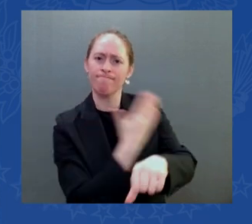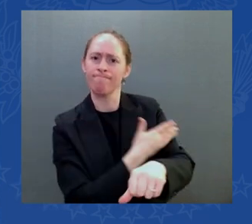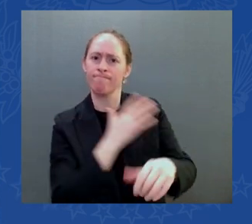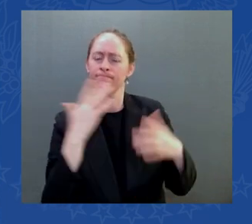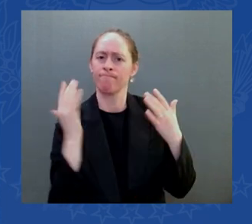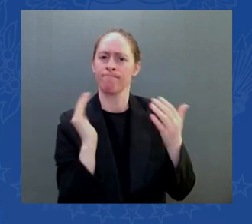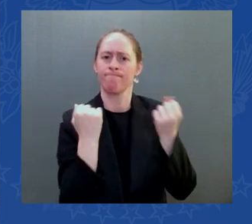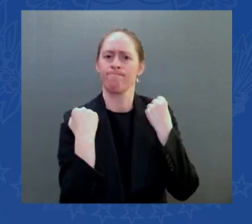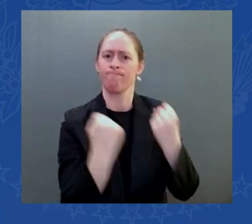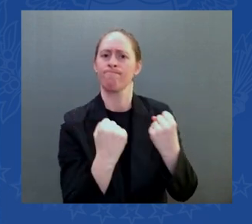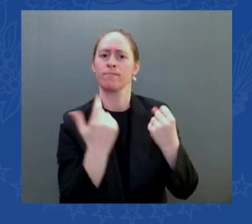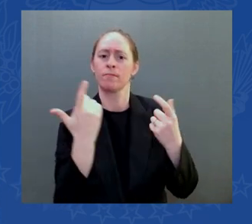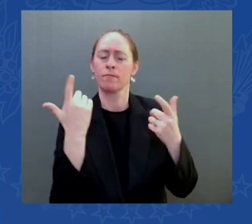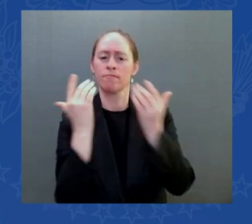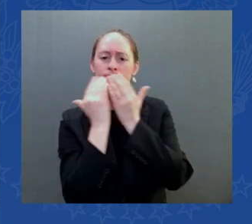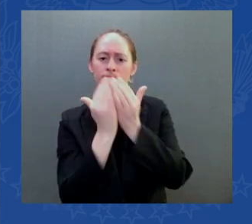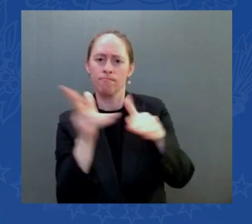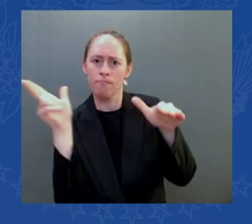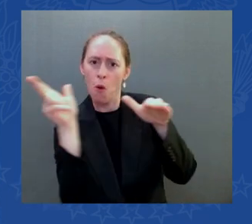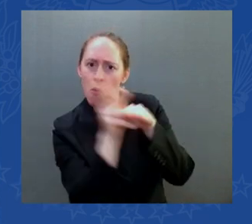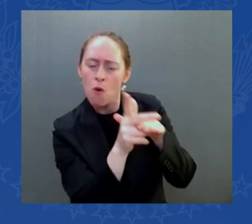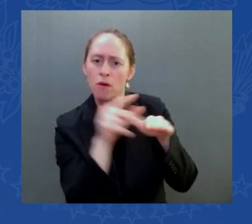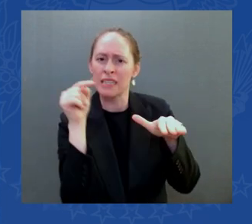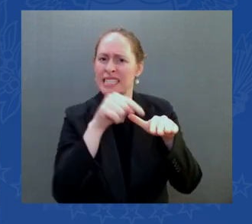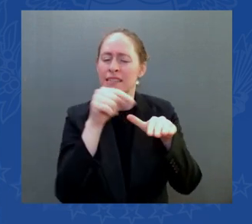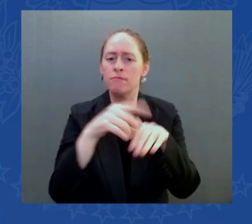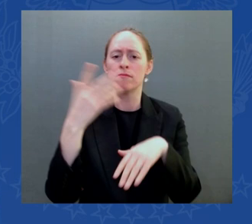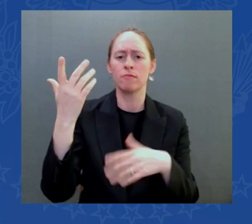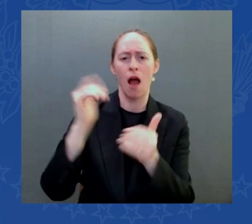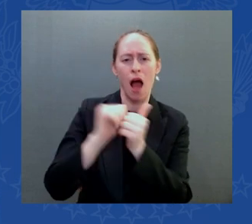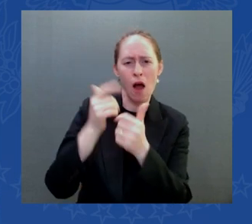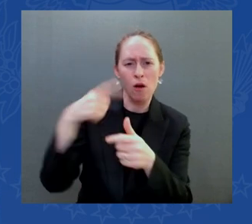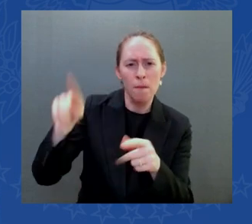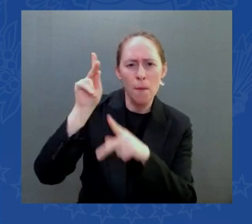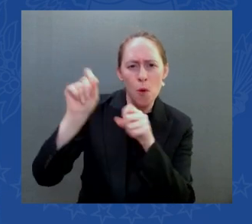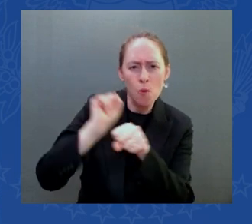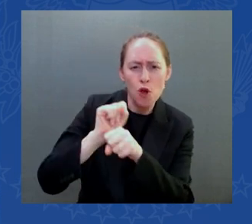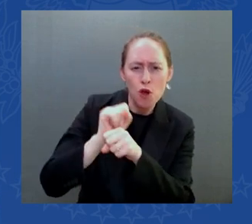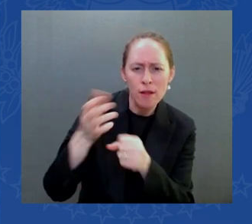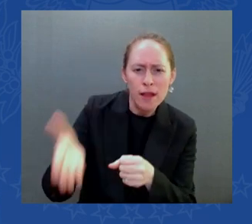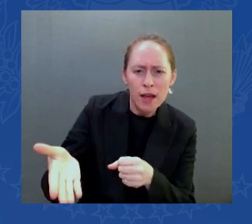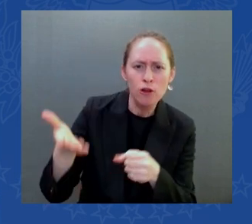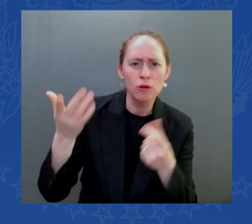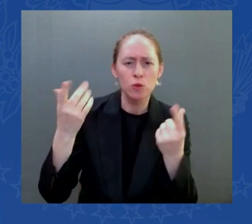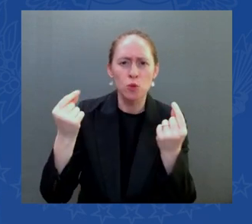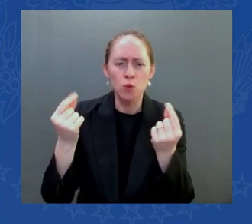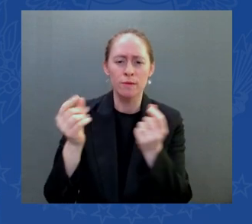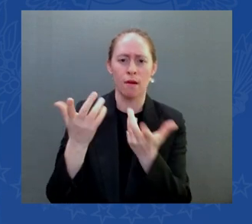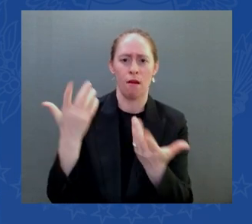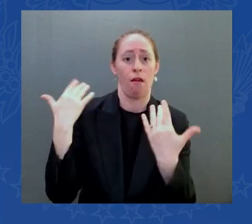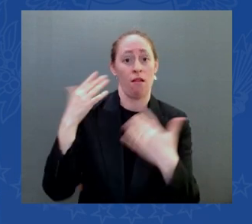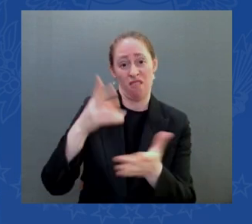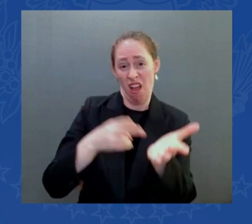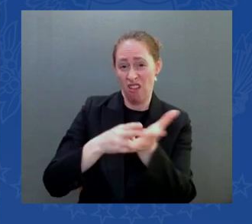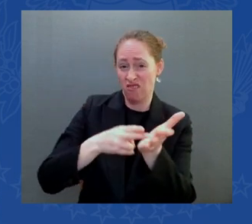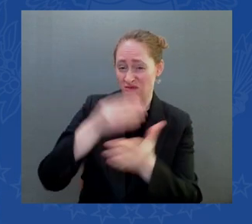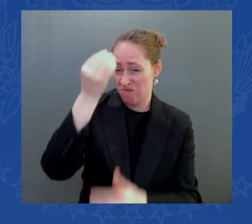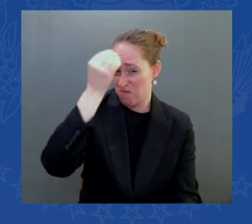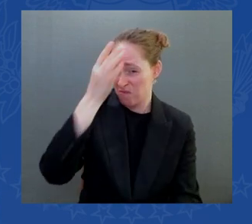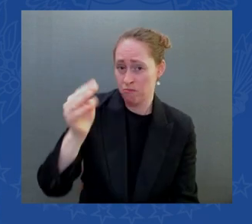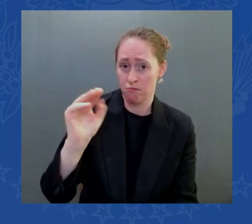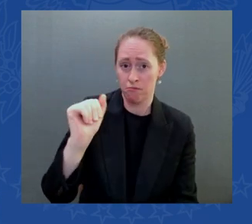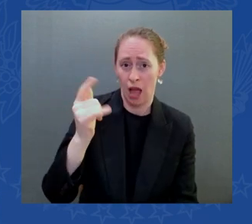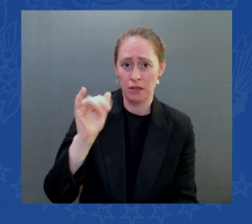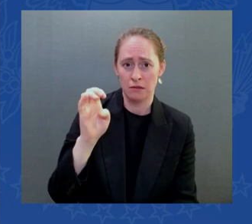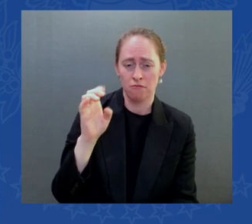a key player in the infrastructure law and it's making a difference here in New Hampshire and I might add around the country she made the